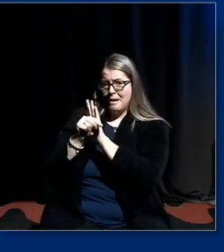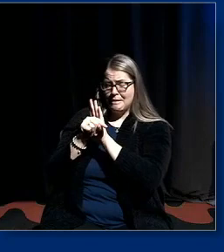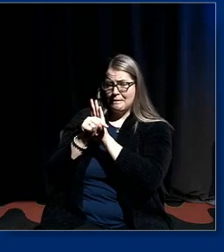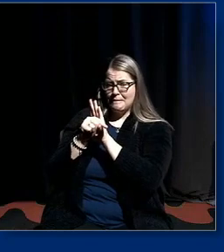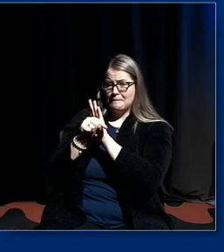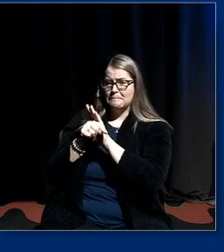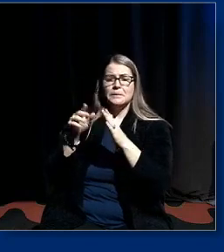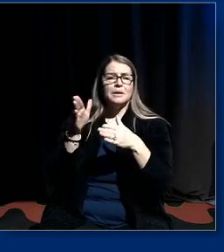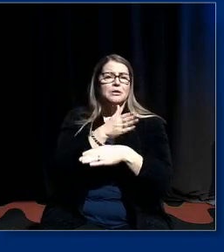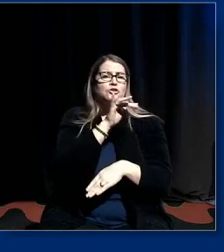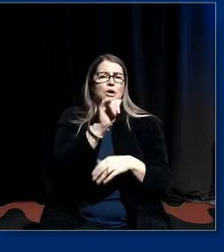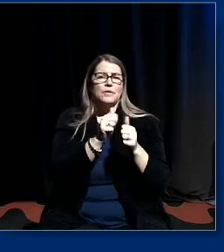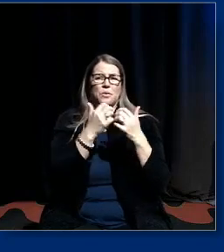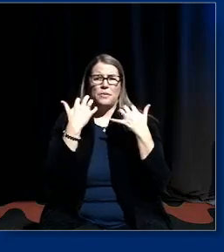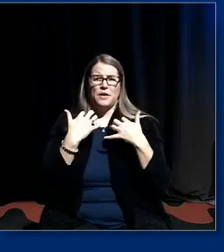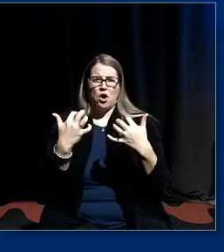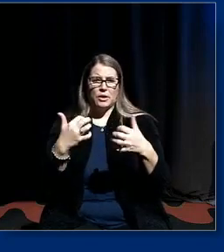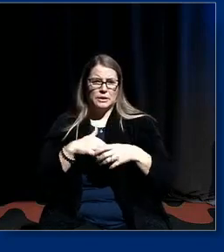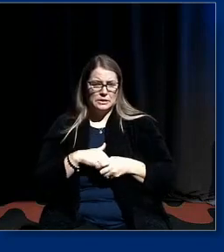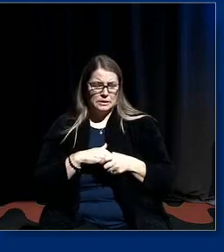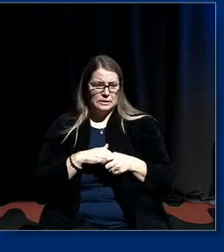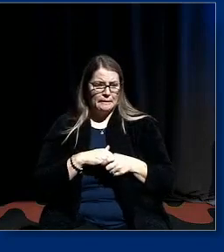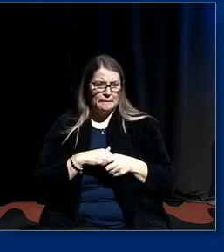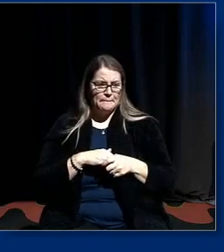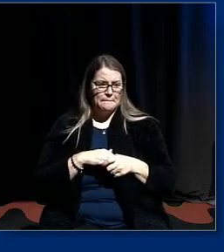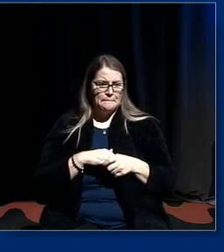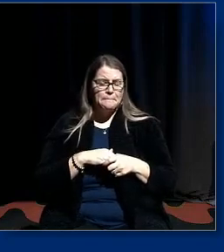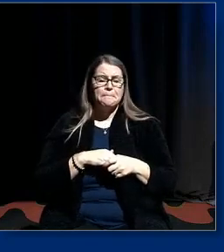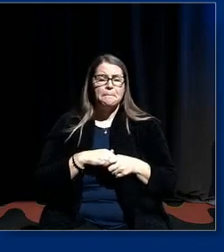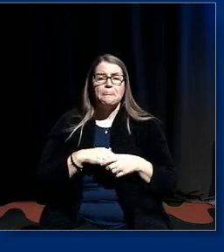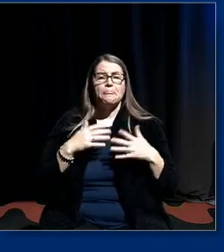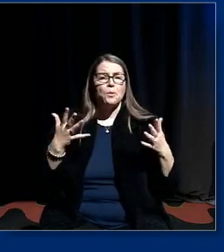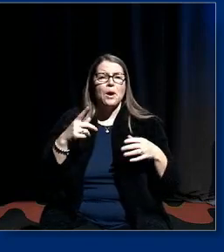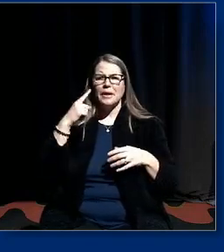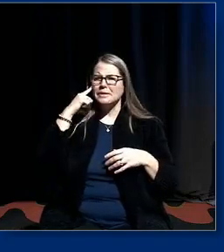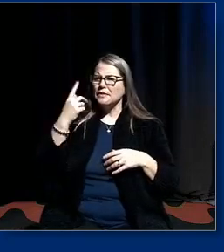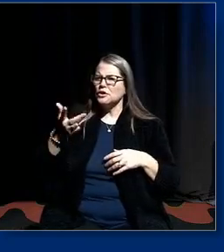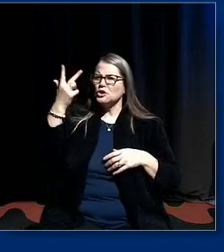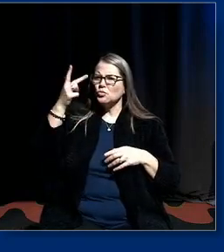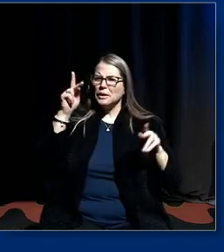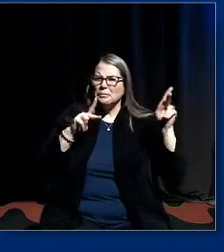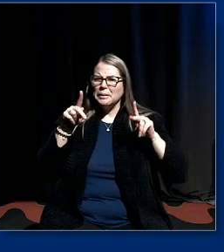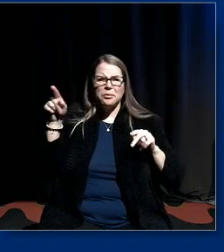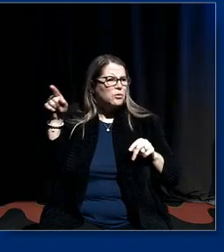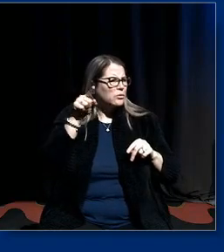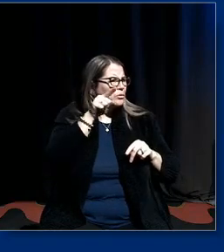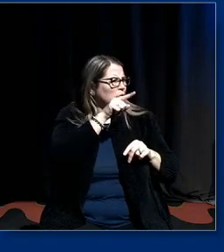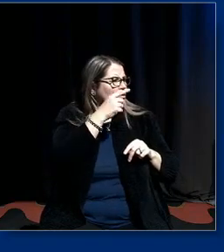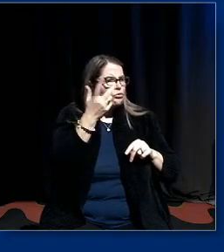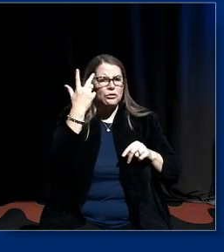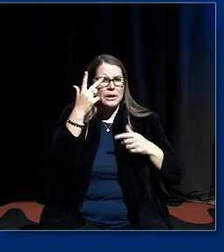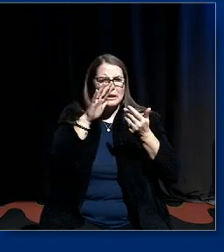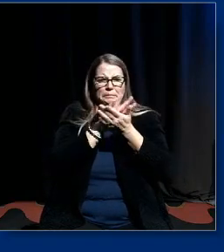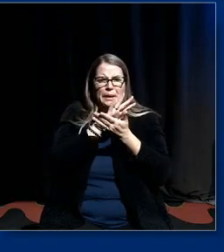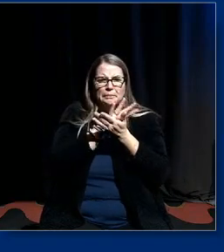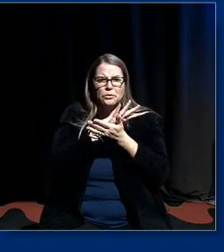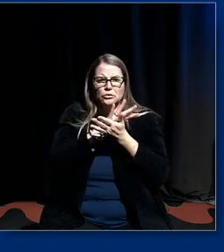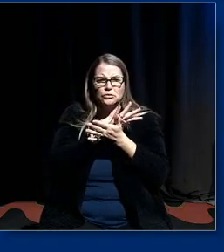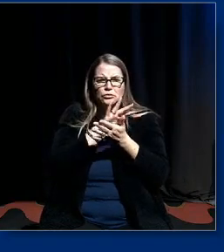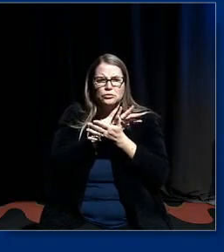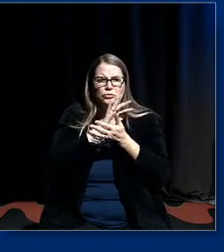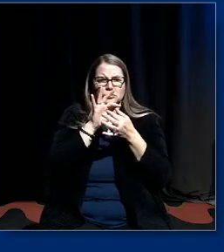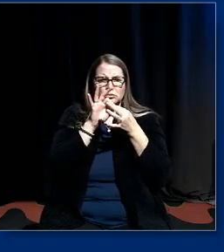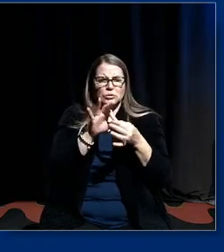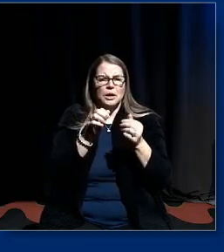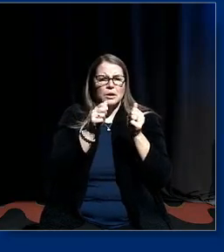share that with our audience right well there are people in here there's there's at least three um three papers um on